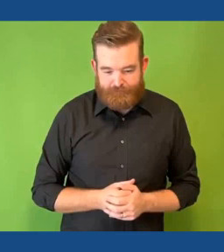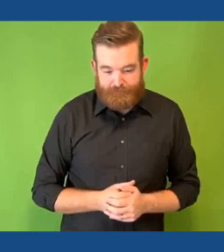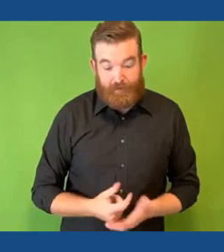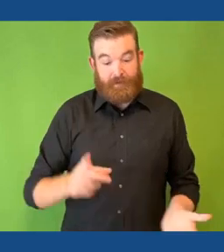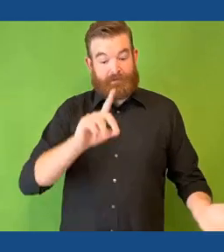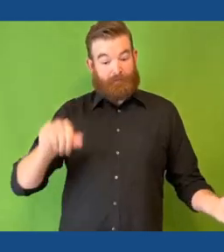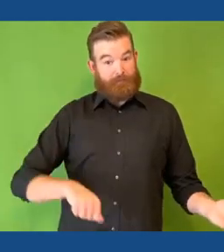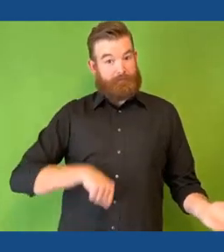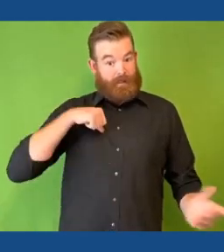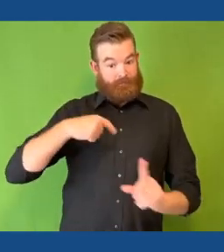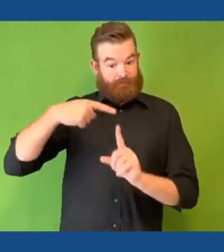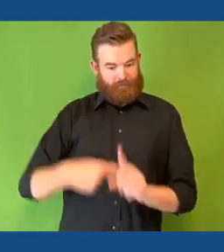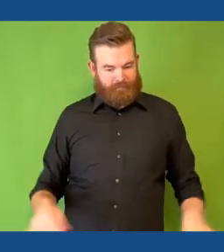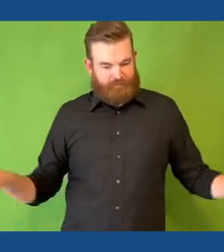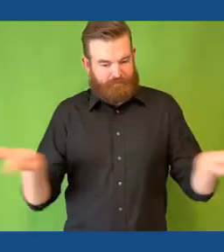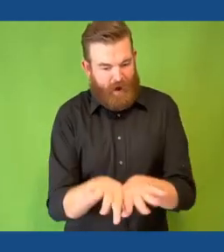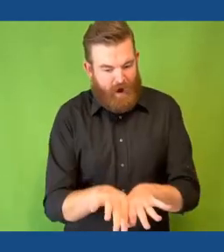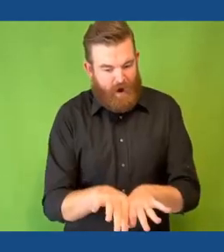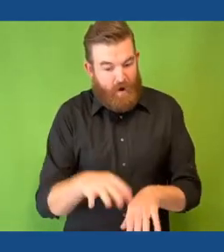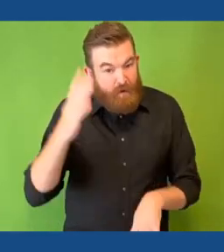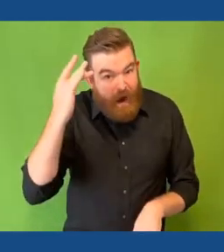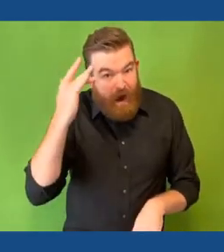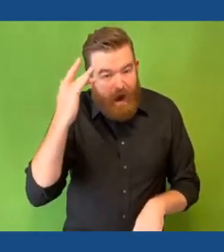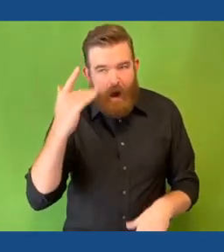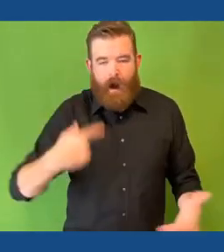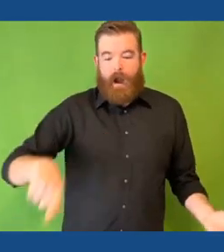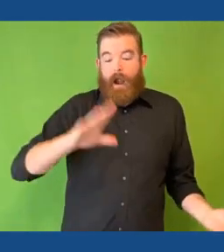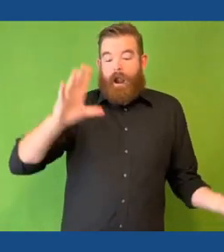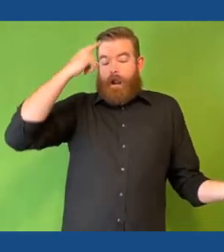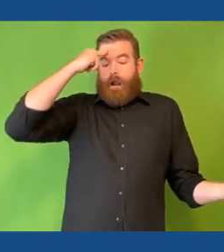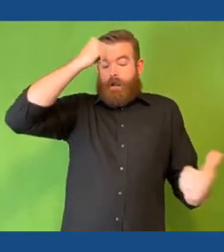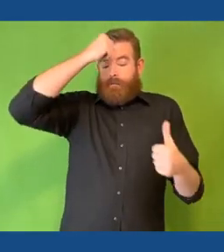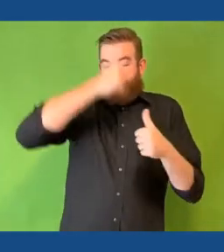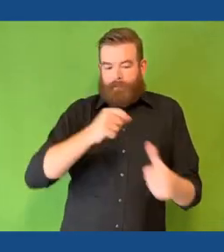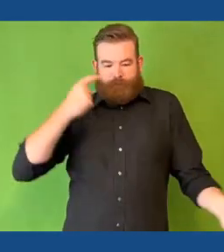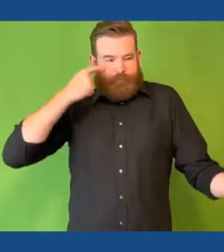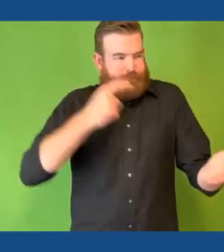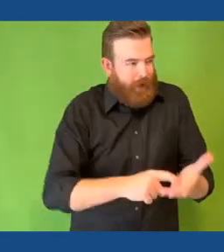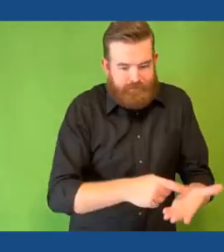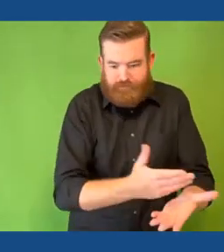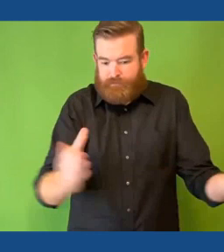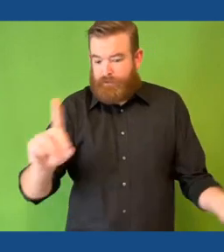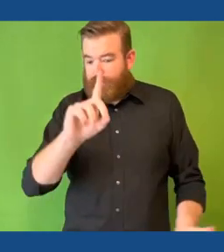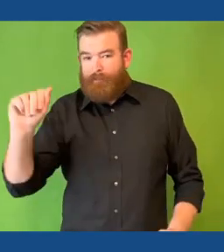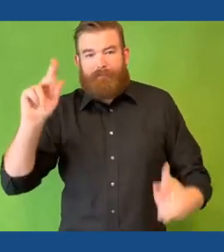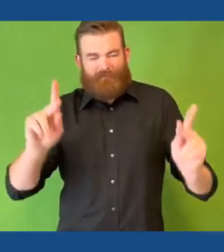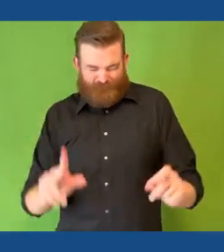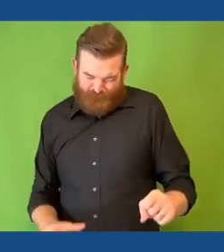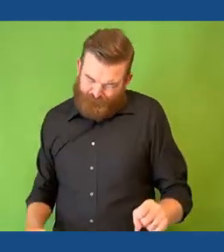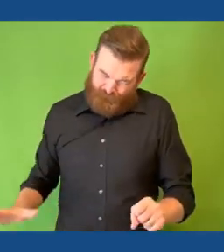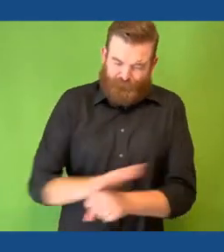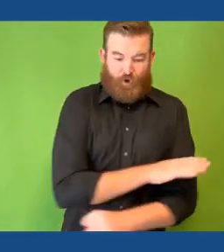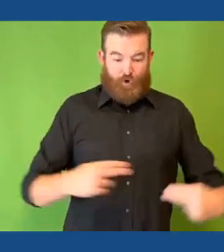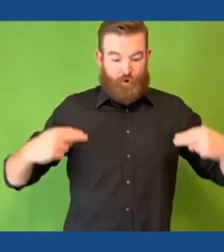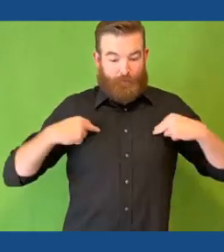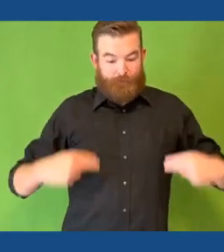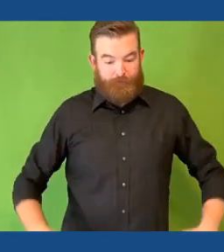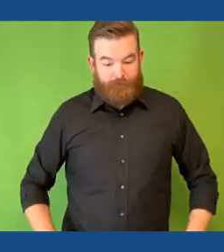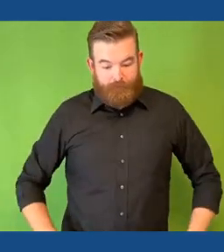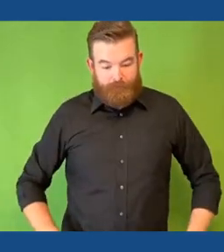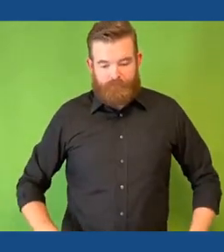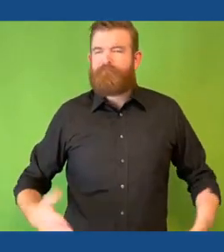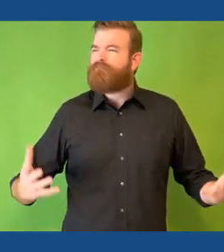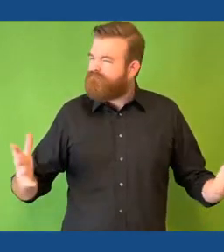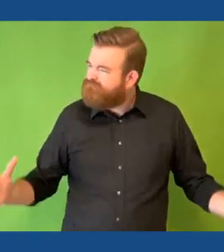Disability Pride Month is important in that it reminds us all to recognize and support the full humanity of individuals with disabilities. It